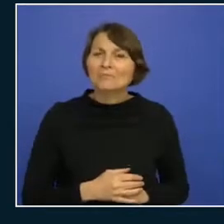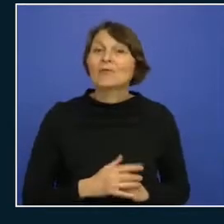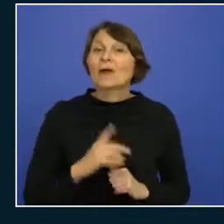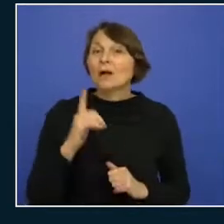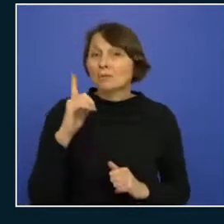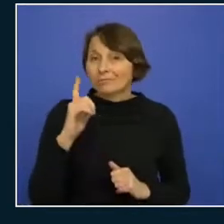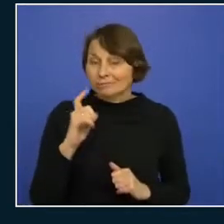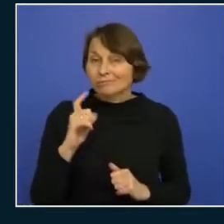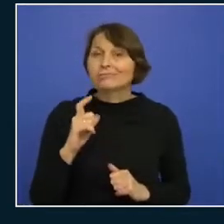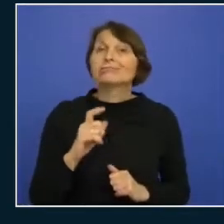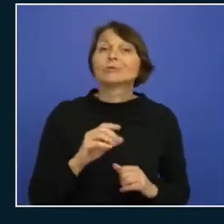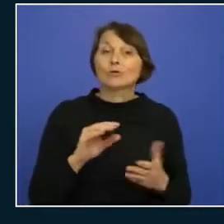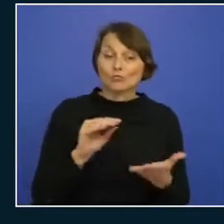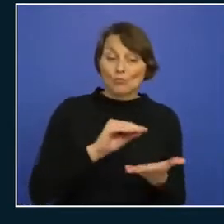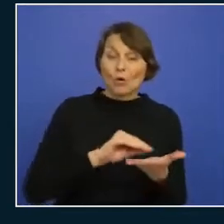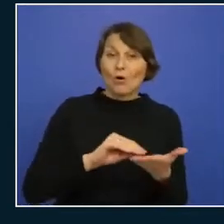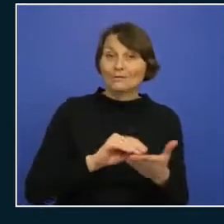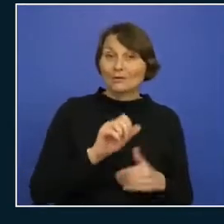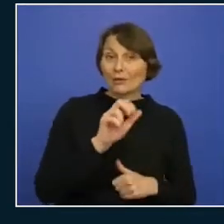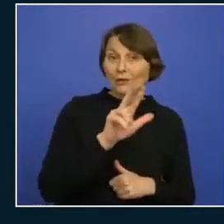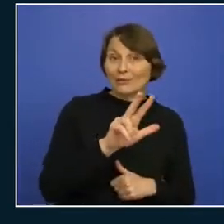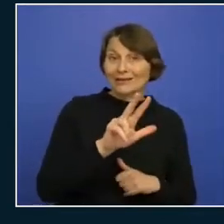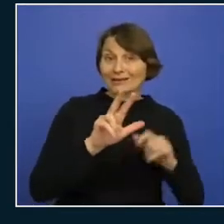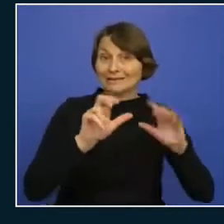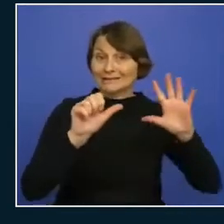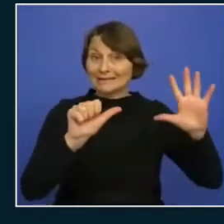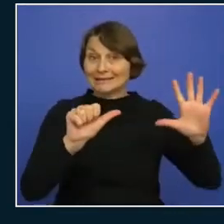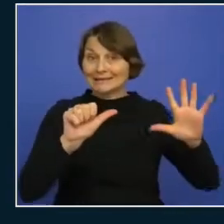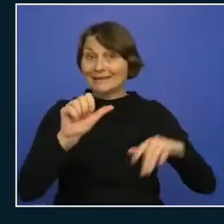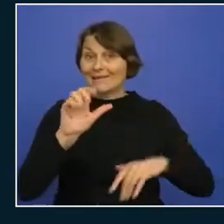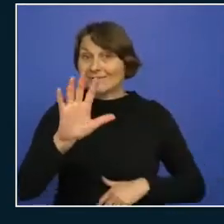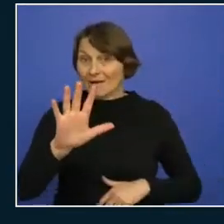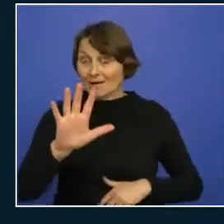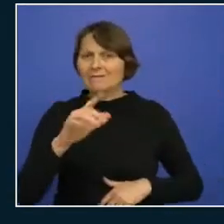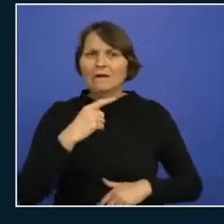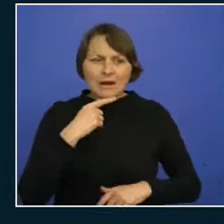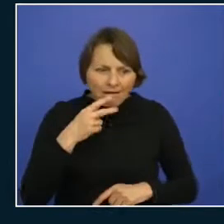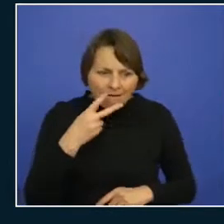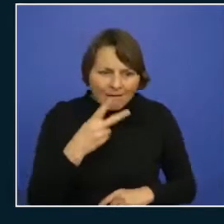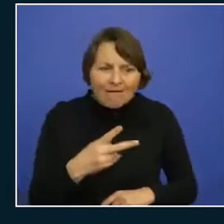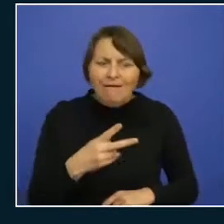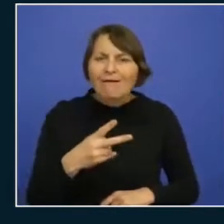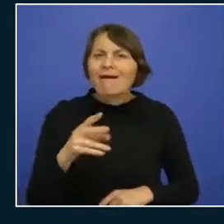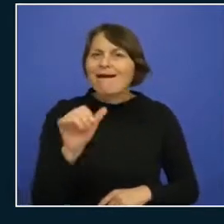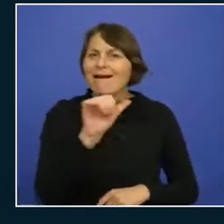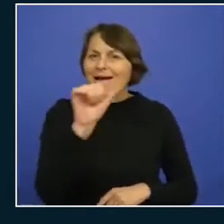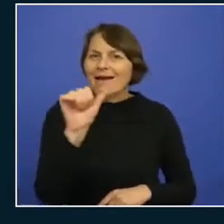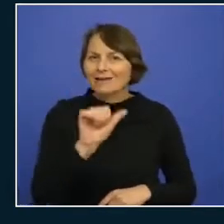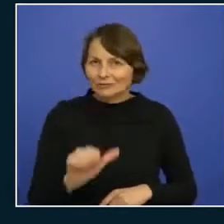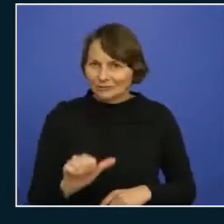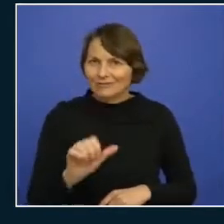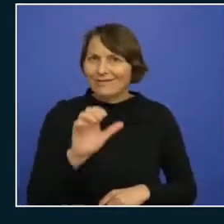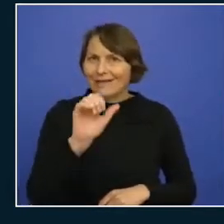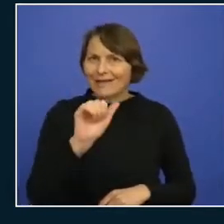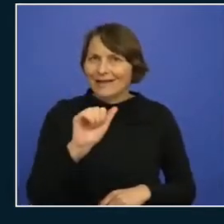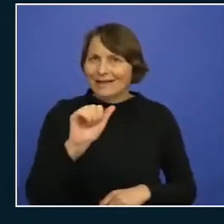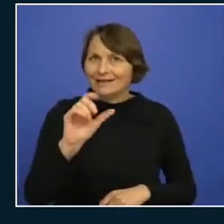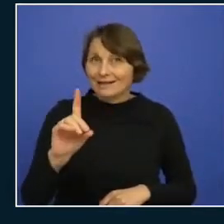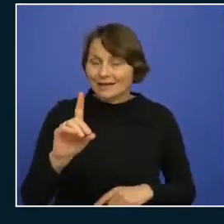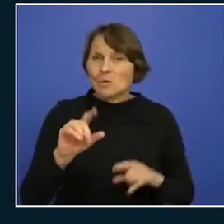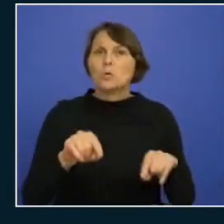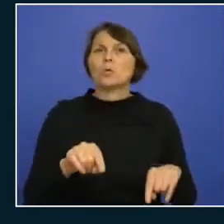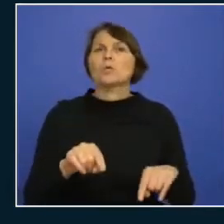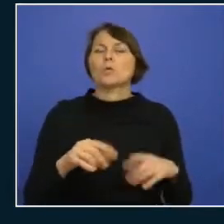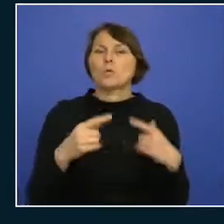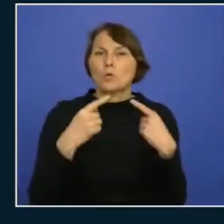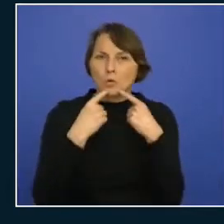and automatically uh i'm um stumbled upon azure ad of course um and uh yeah from there from there on